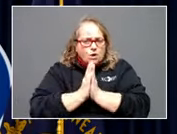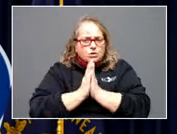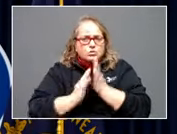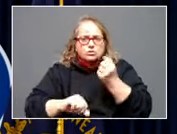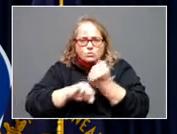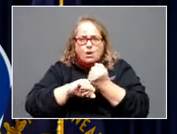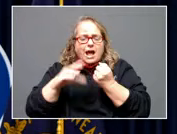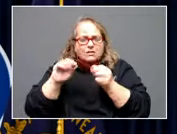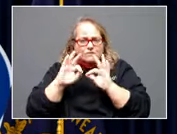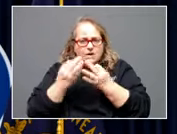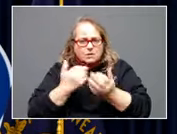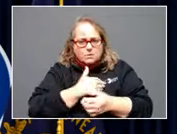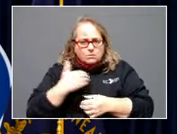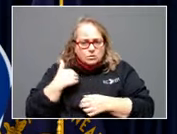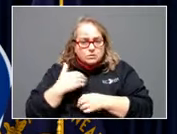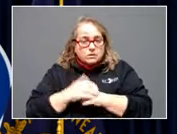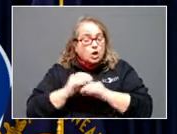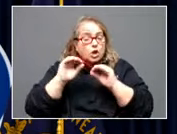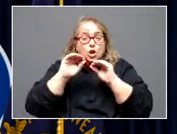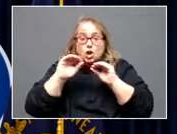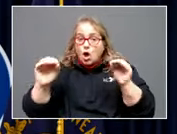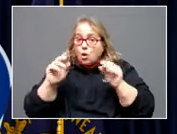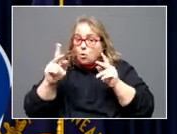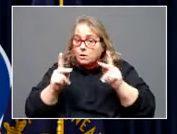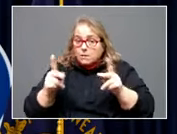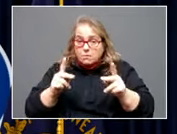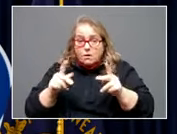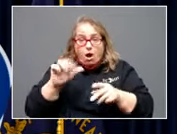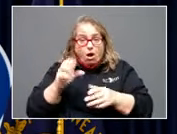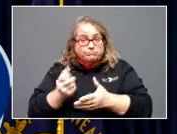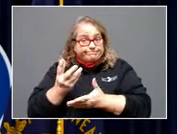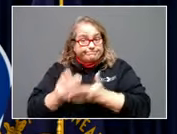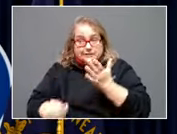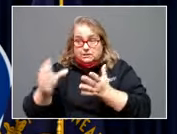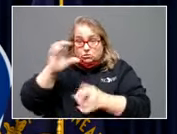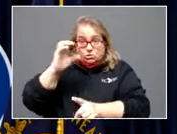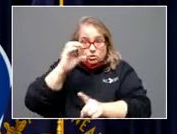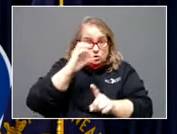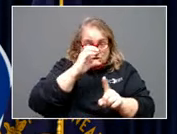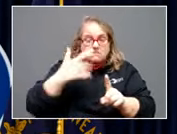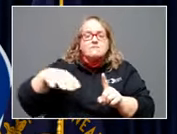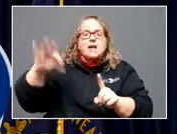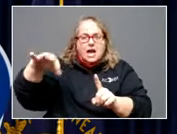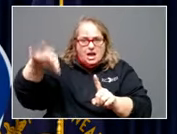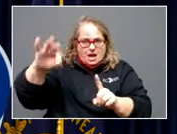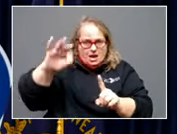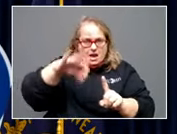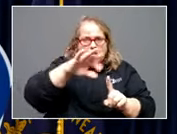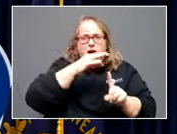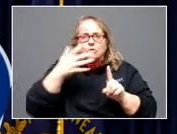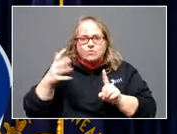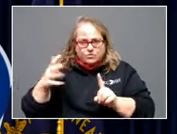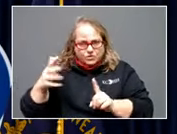Zero people missing. And now no active search or rescue operations. So those are two